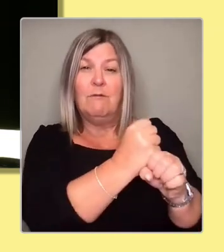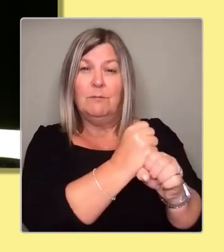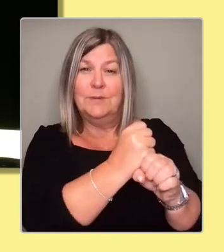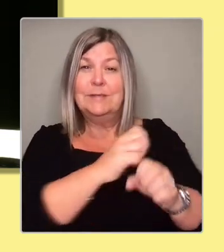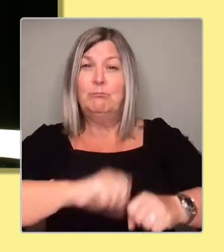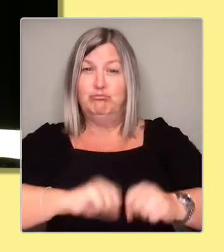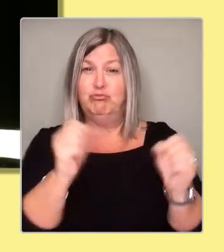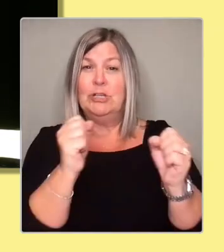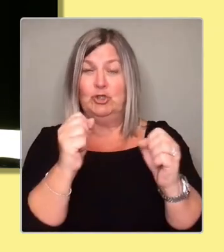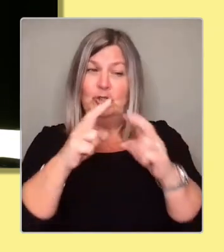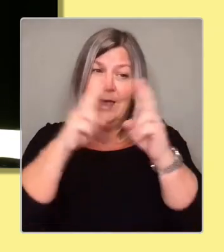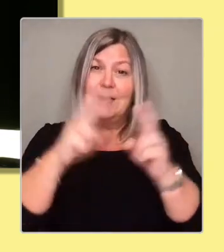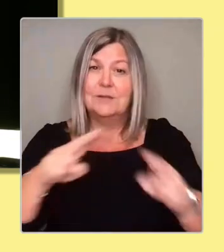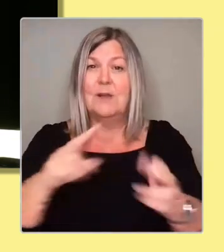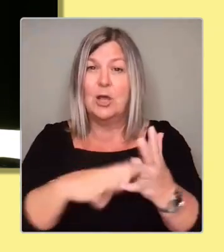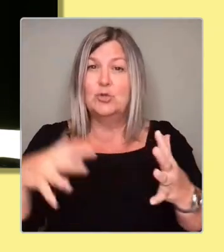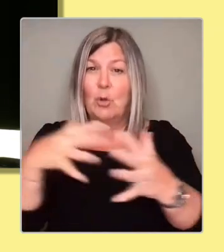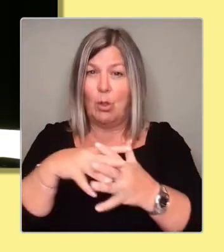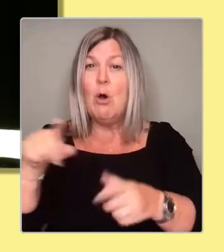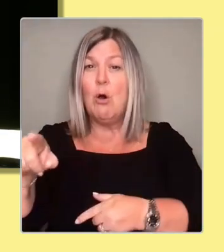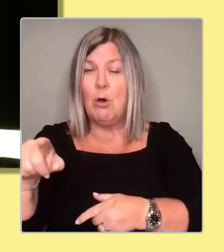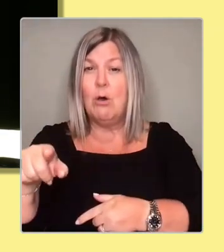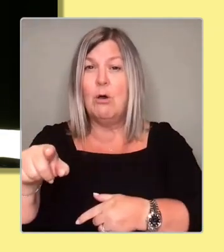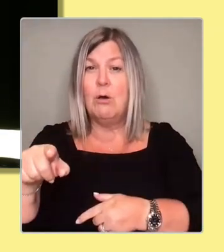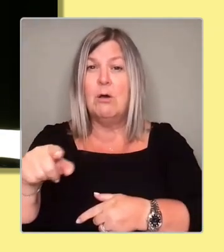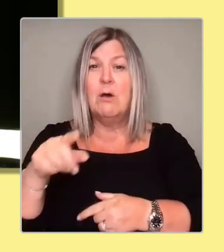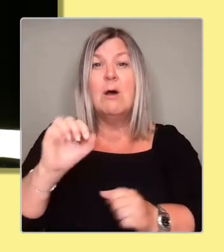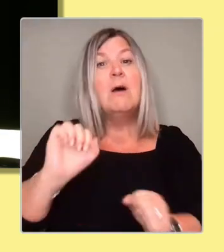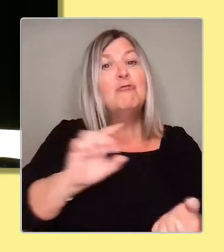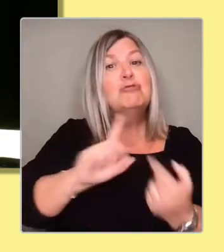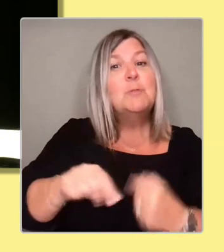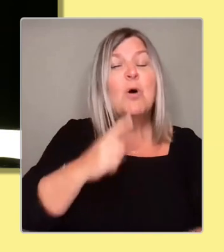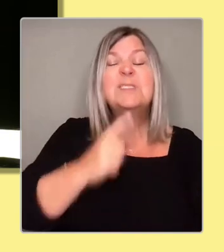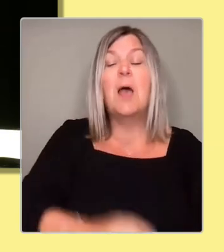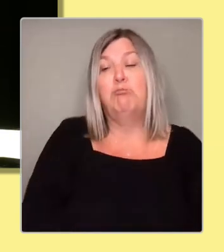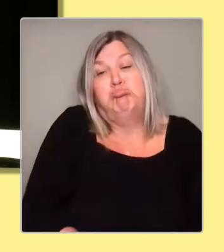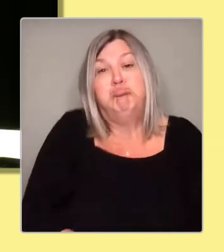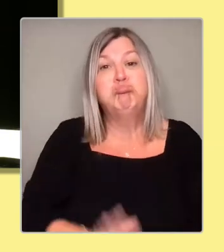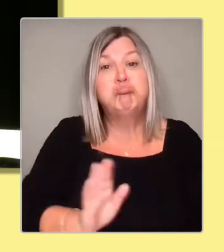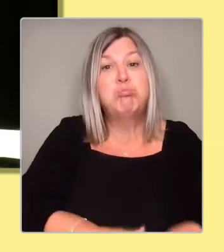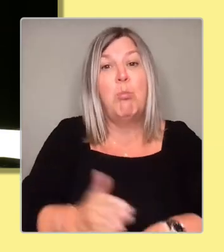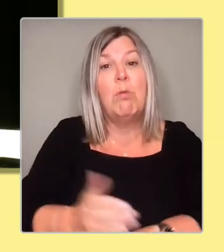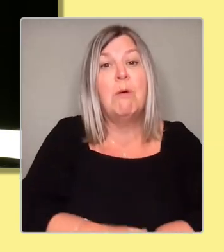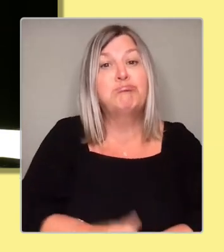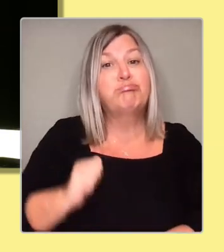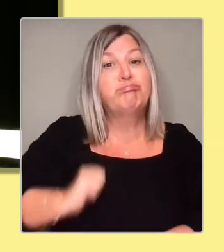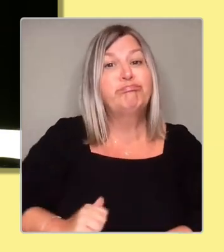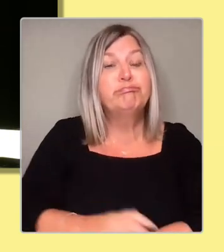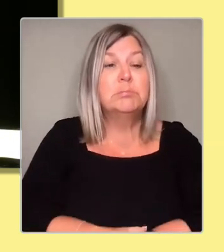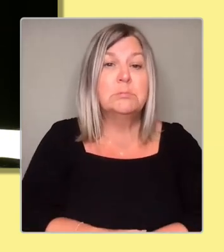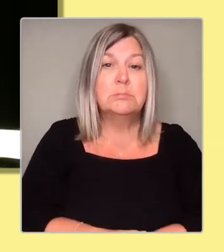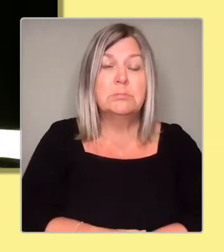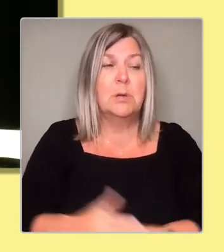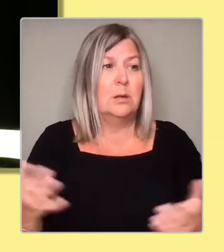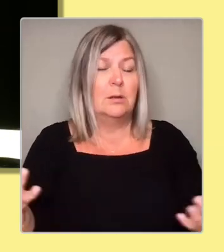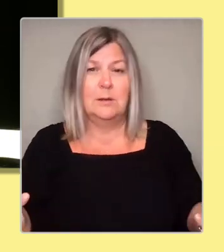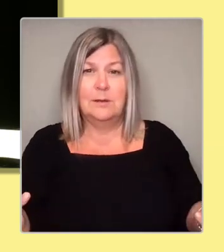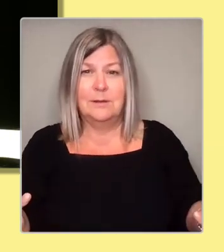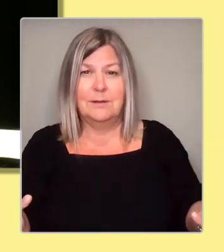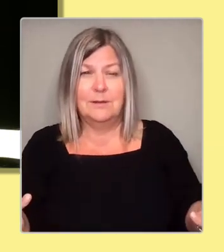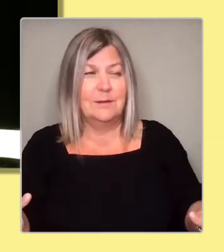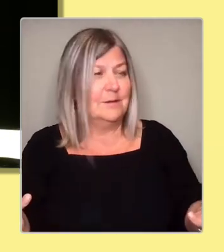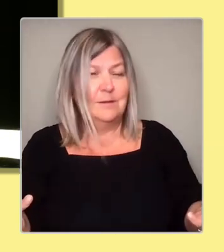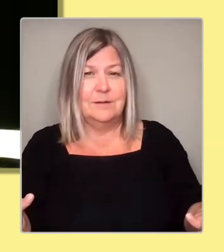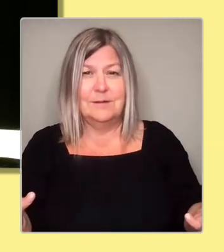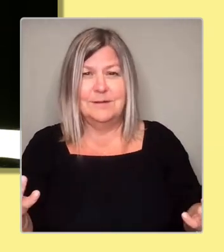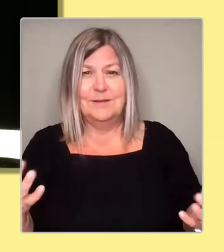We don't care. We don't care. We're not dealing with the UK government that's going to come up the road